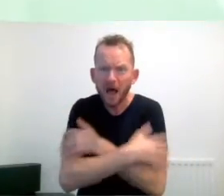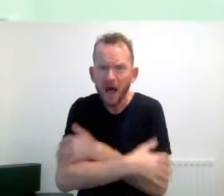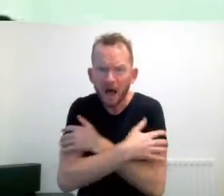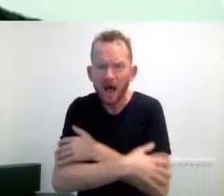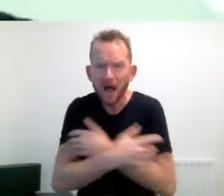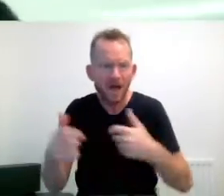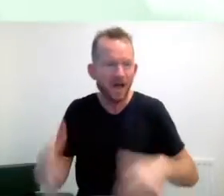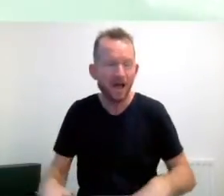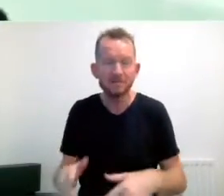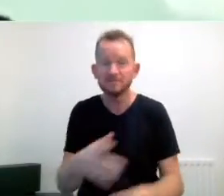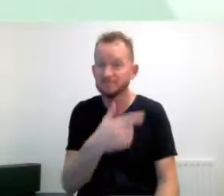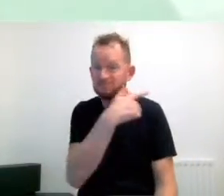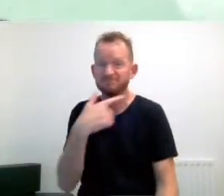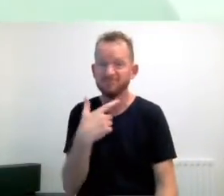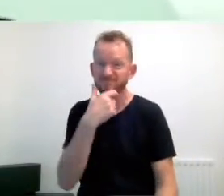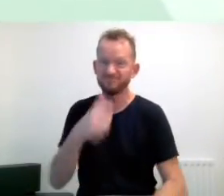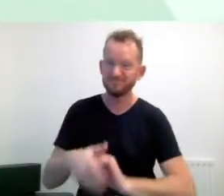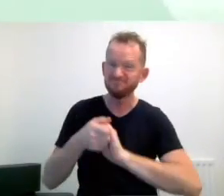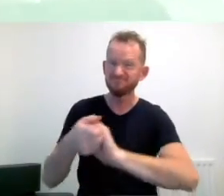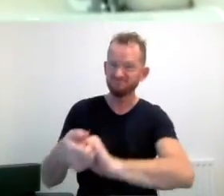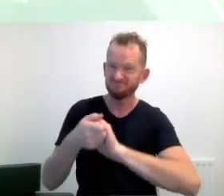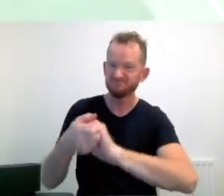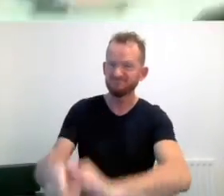And he seems like a pretty cool easer